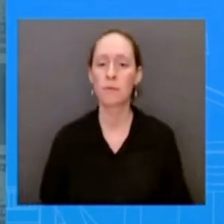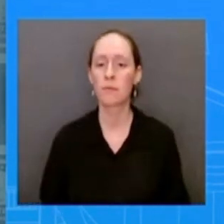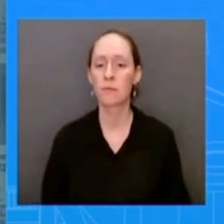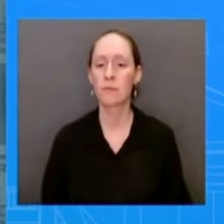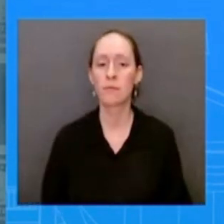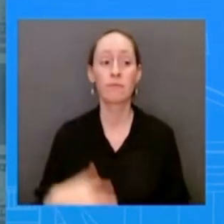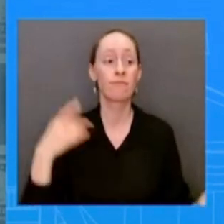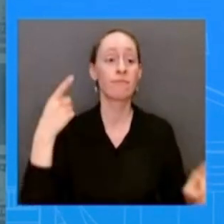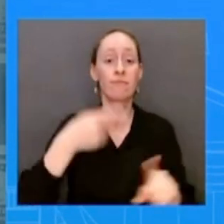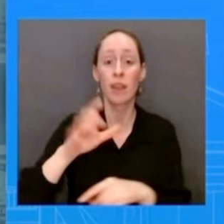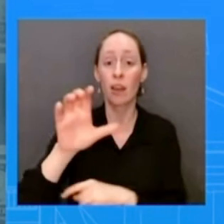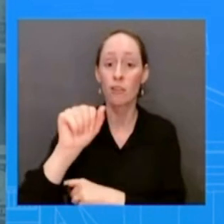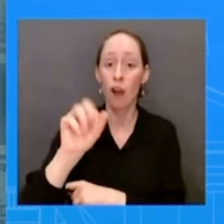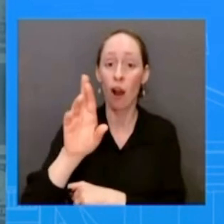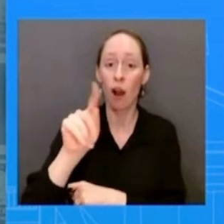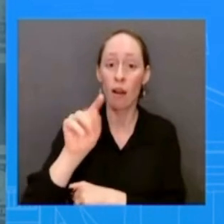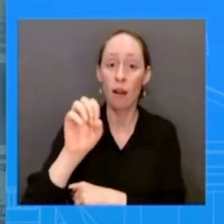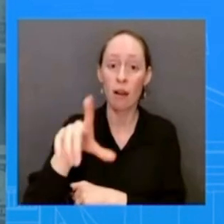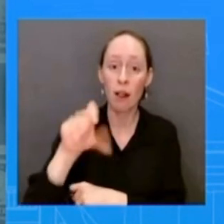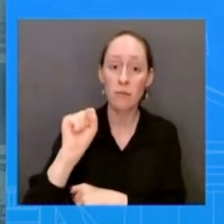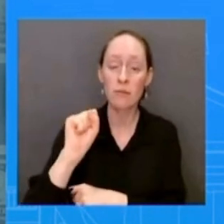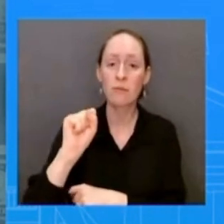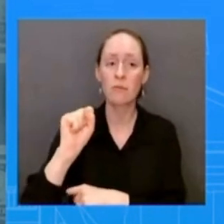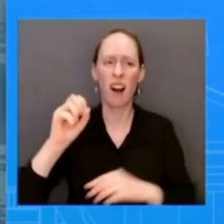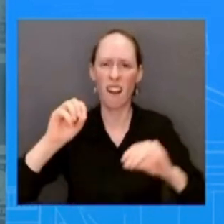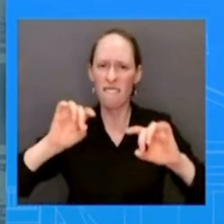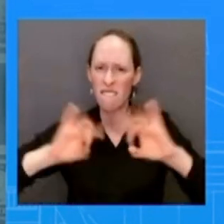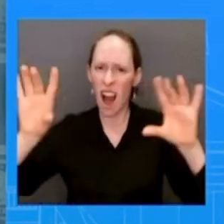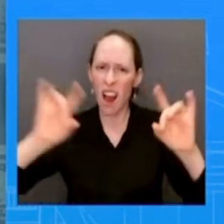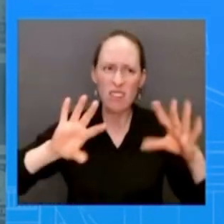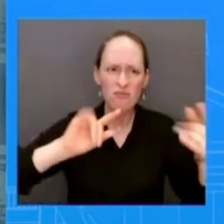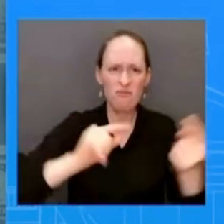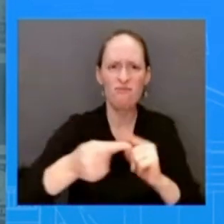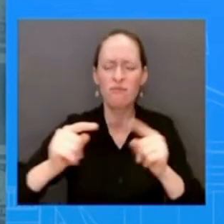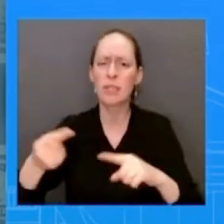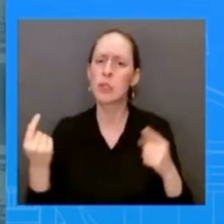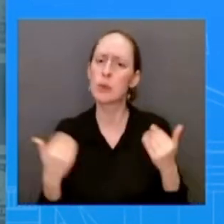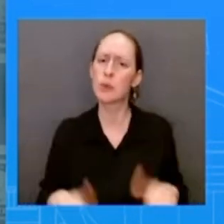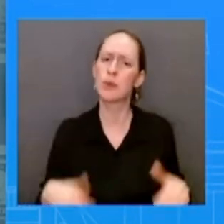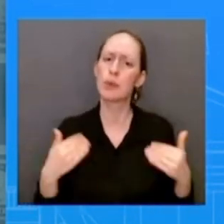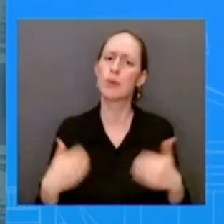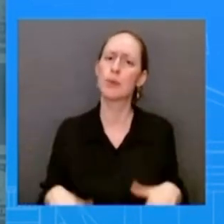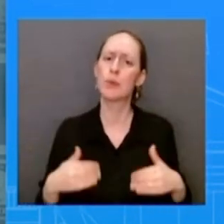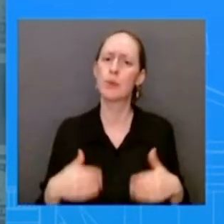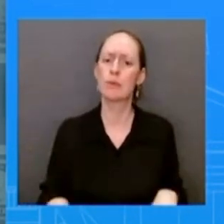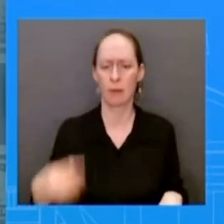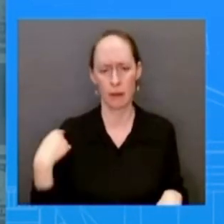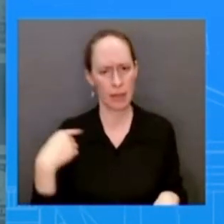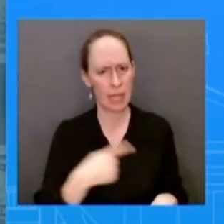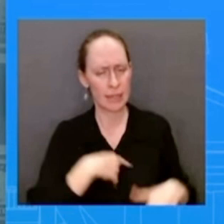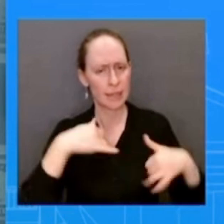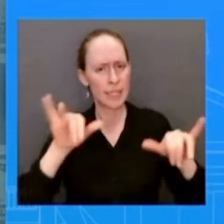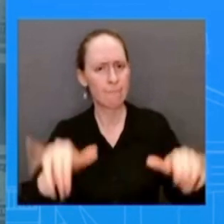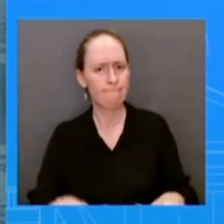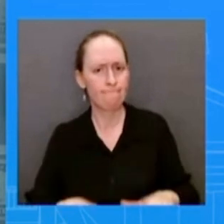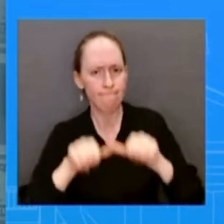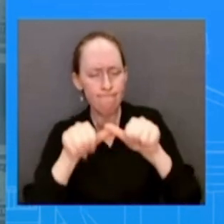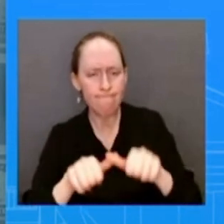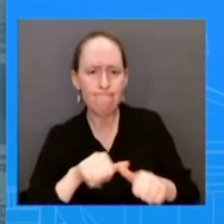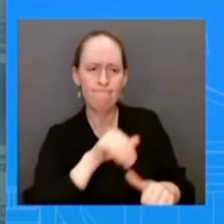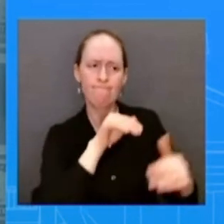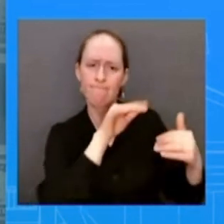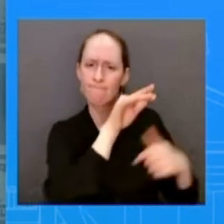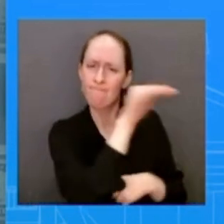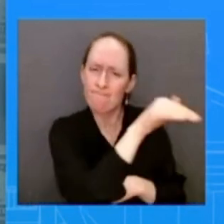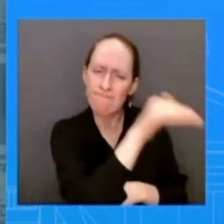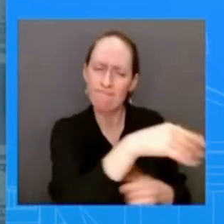to build with mexico an incredibly important partner you saw that when he went down for the summit in mexico city so the president is is